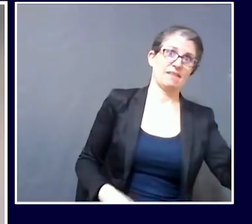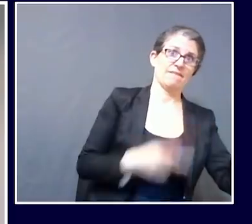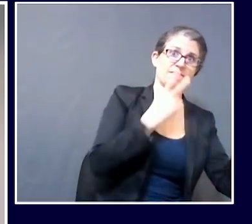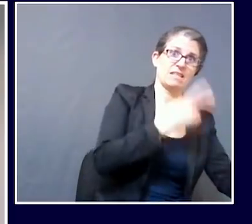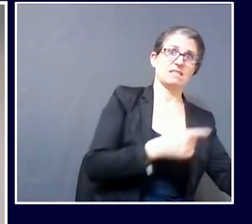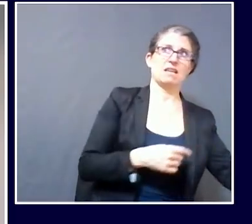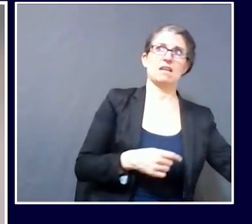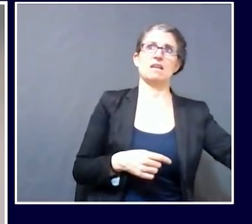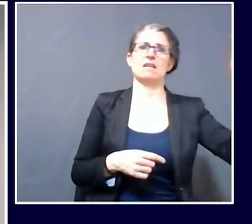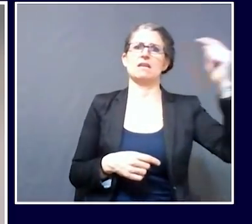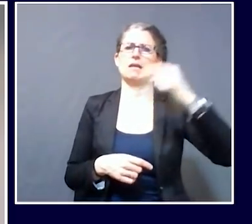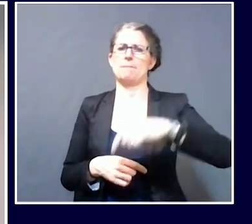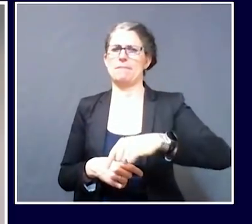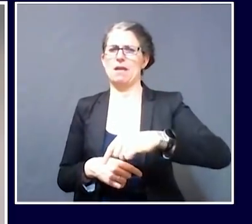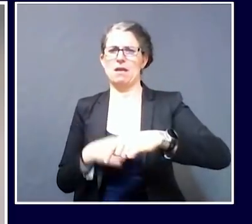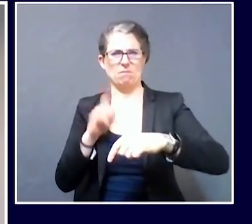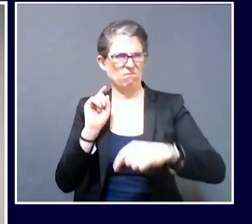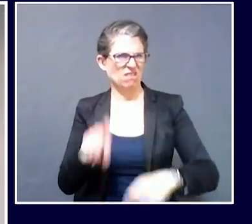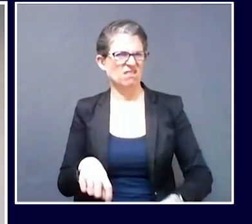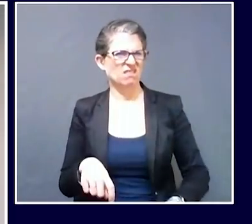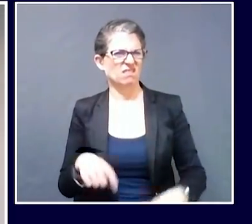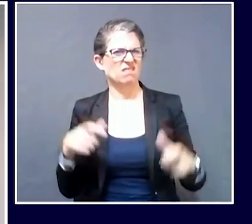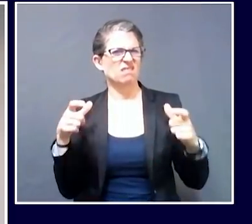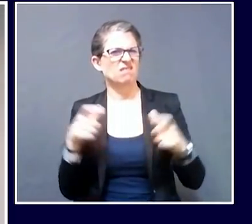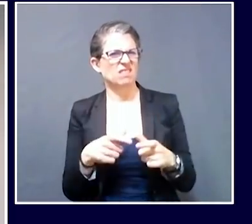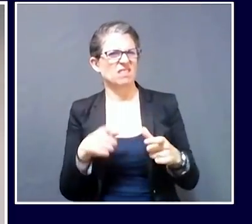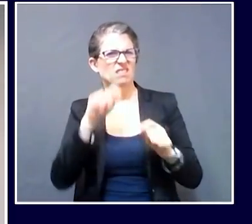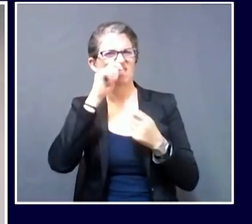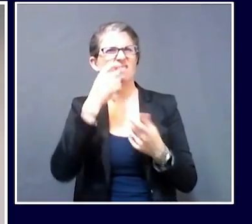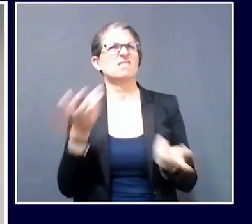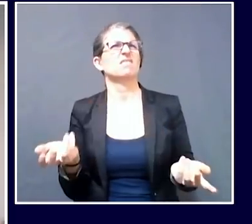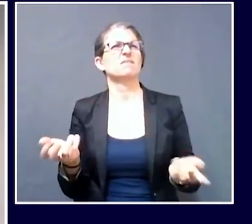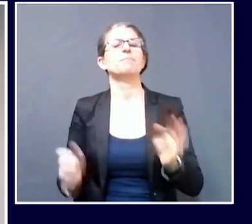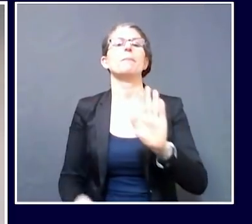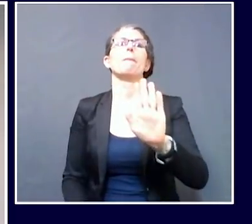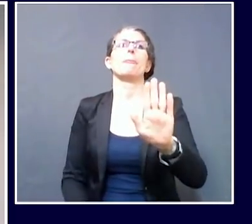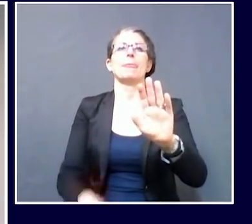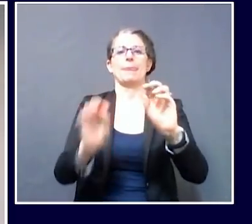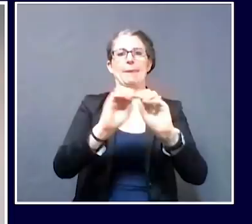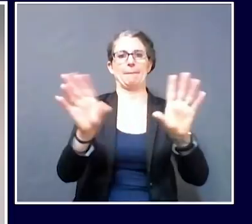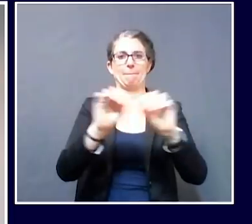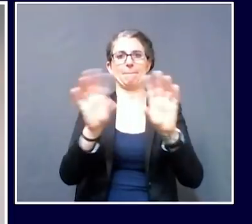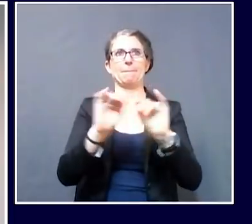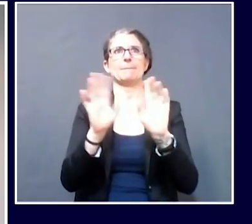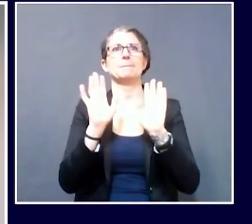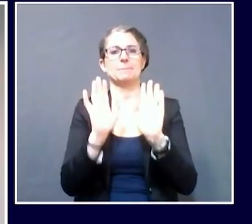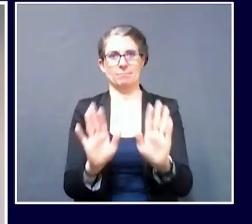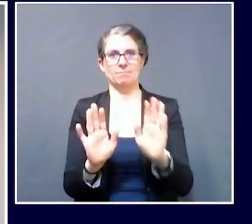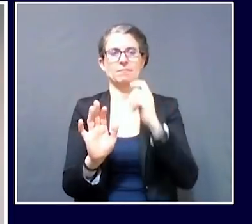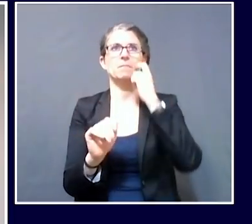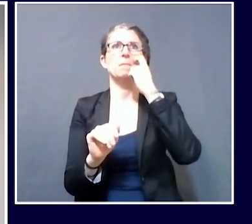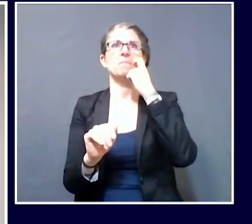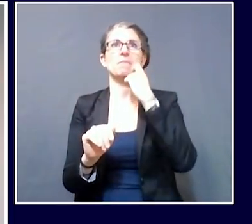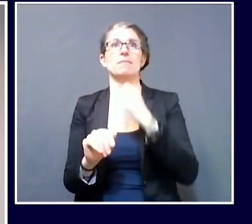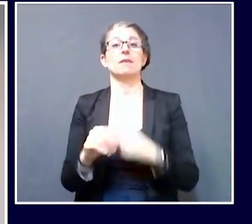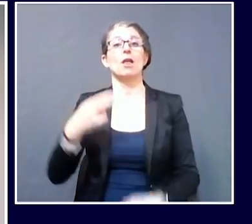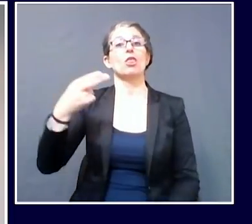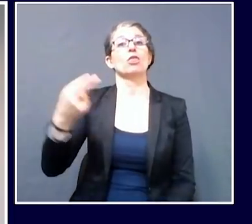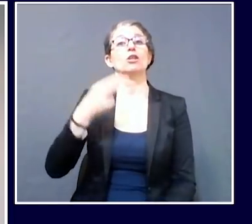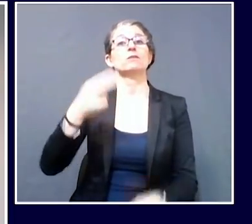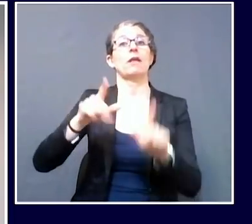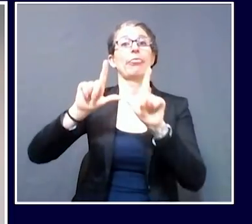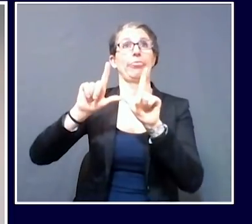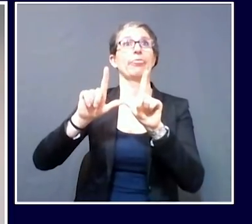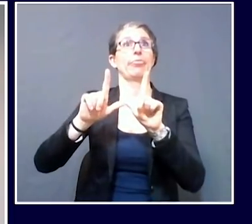Sure. So as to the former, I know there's discussions under way, Patrick, at the governor's office around the dates and the extensions.